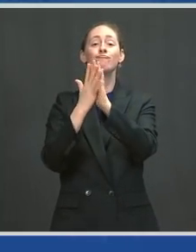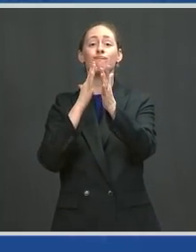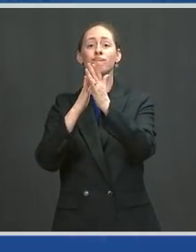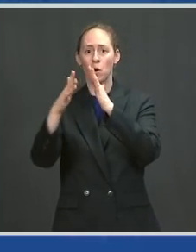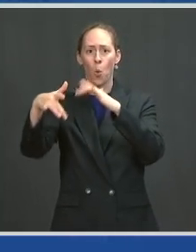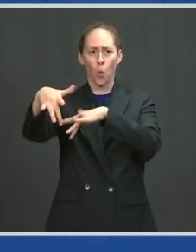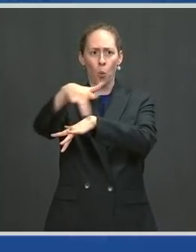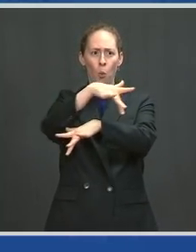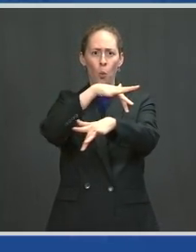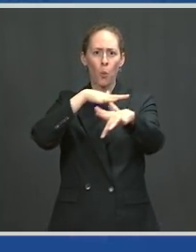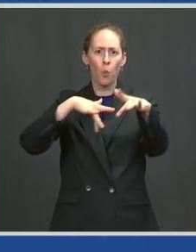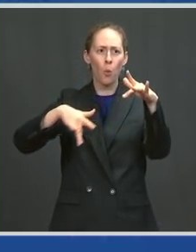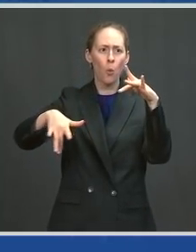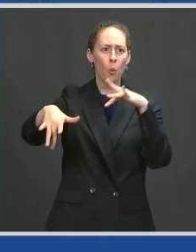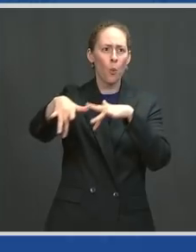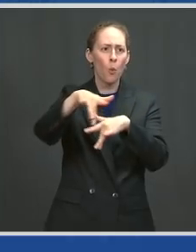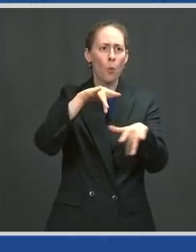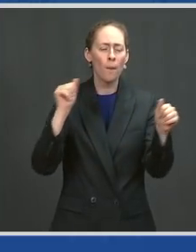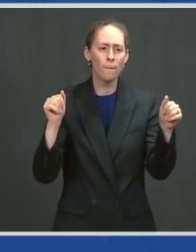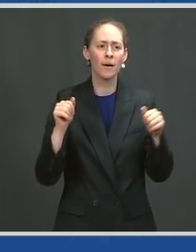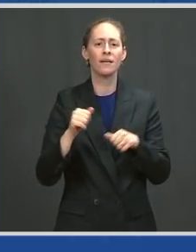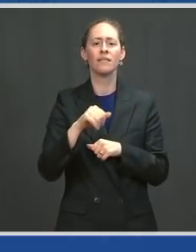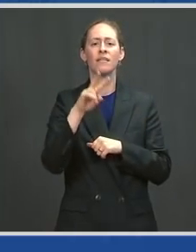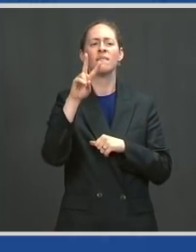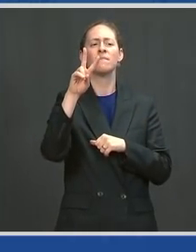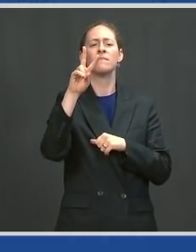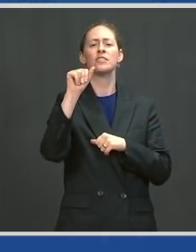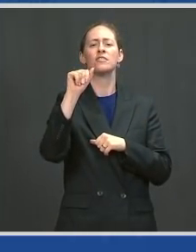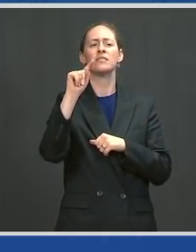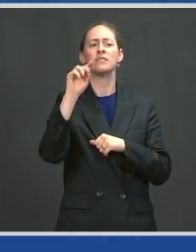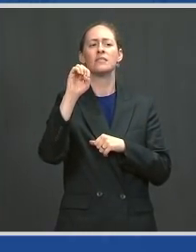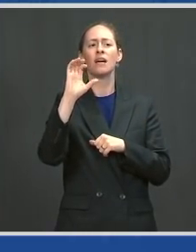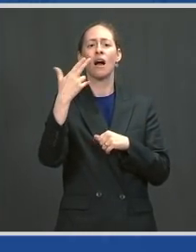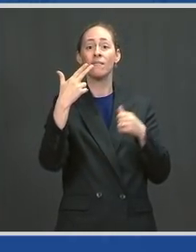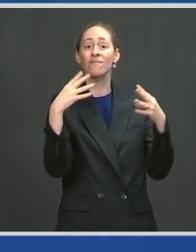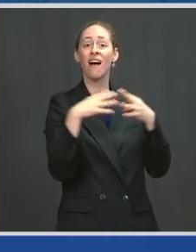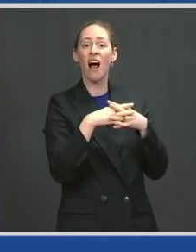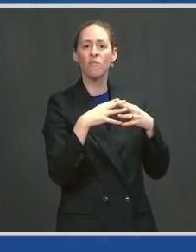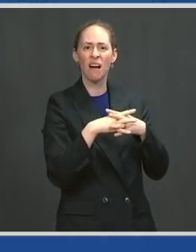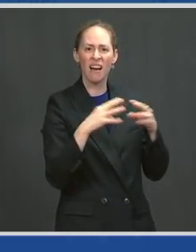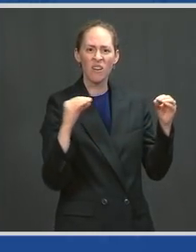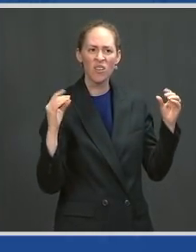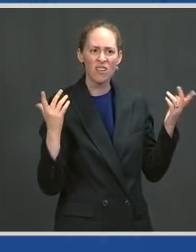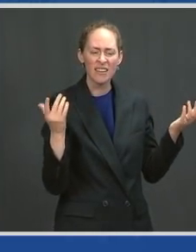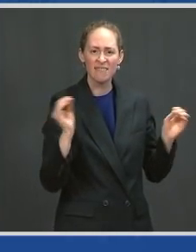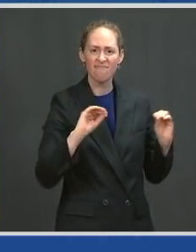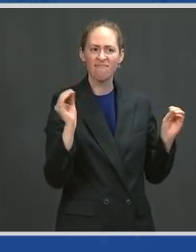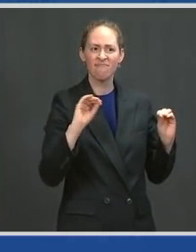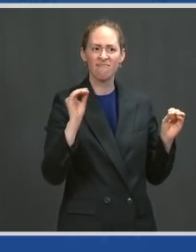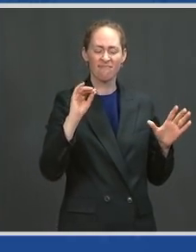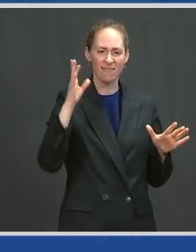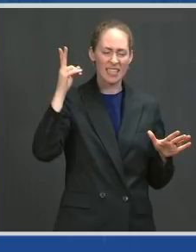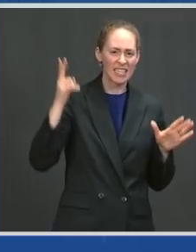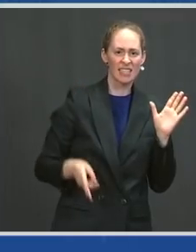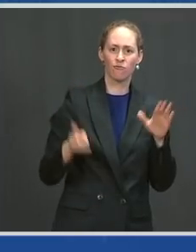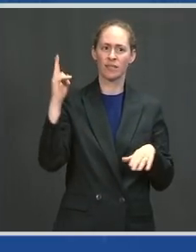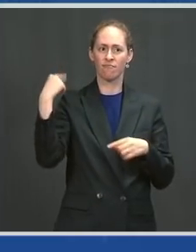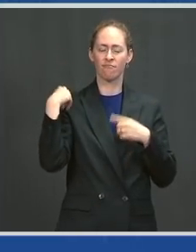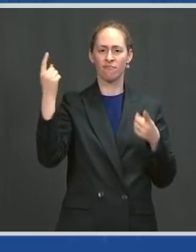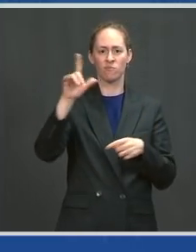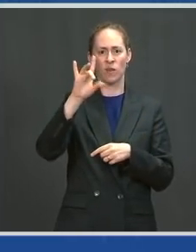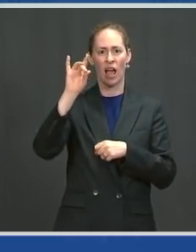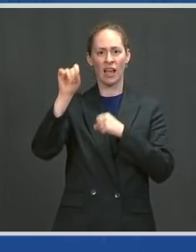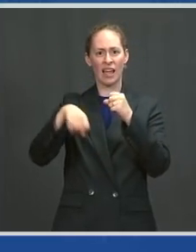Virginia Tech didn't play in a bowl game this winter, first time in 28 years. And so many